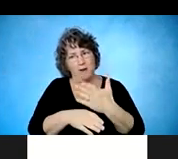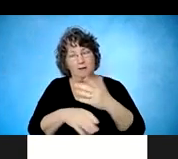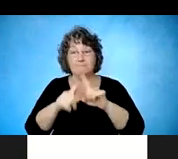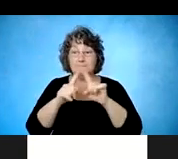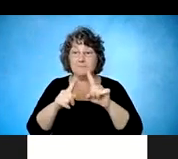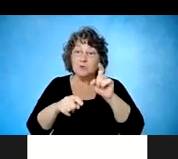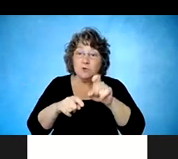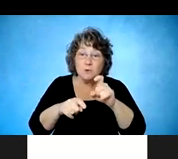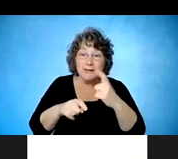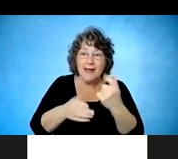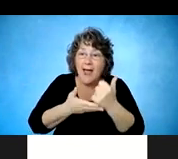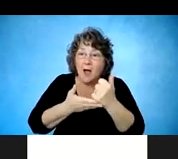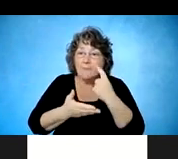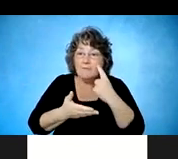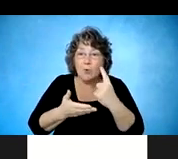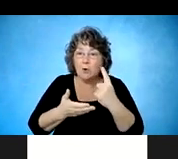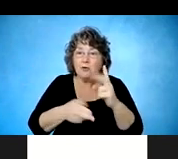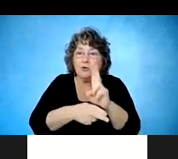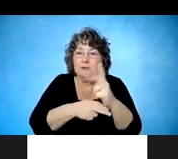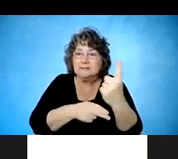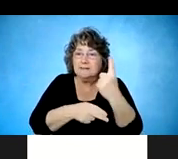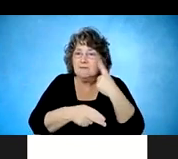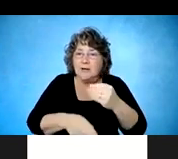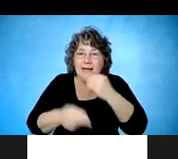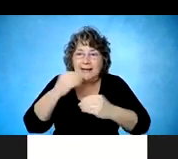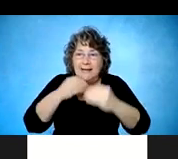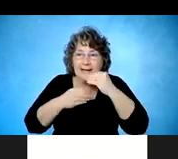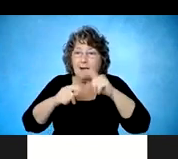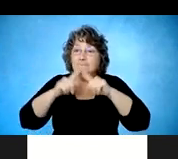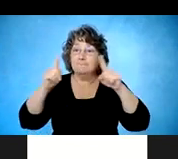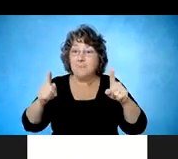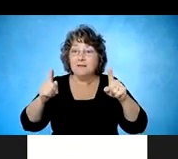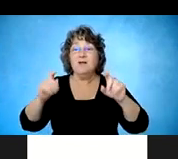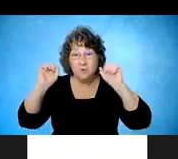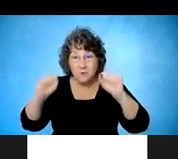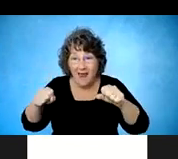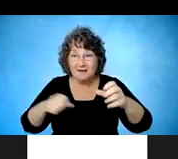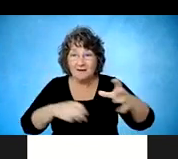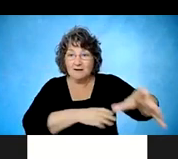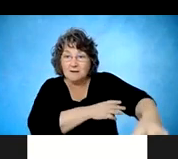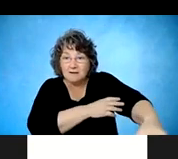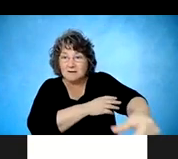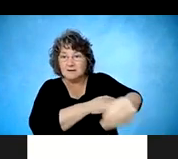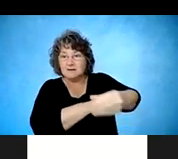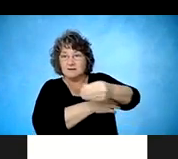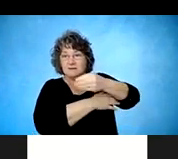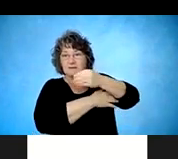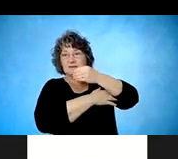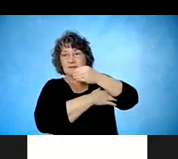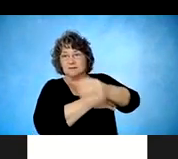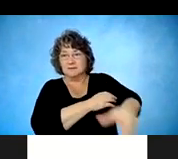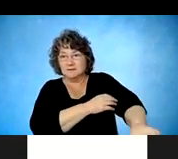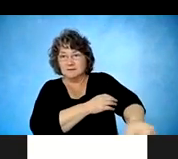your hand to your face and be able to feed yourself. And, you know, again,